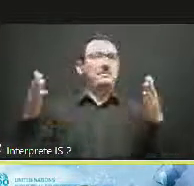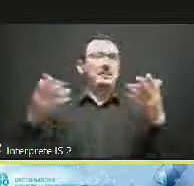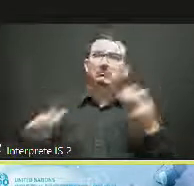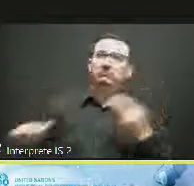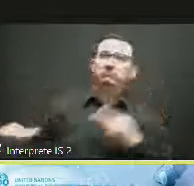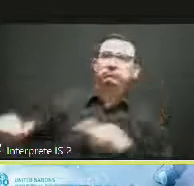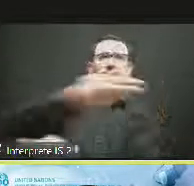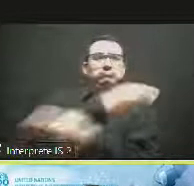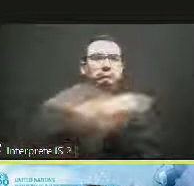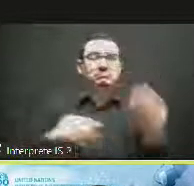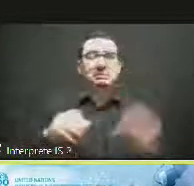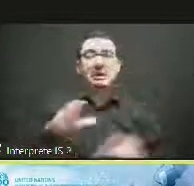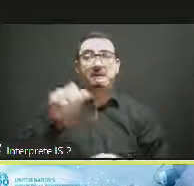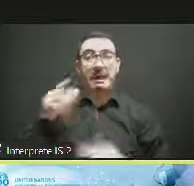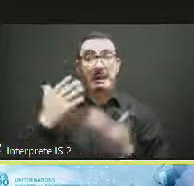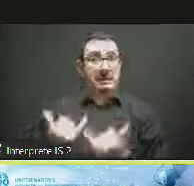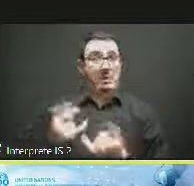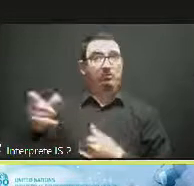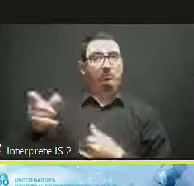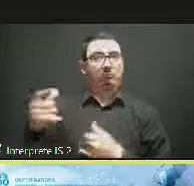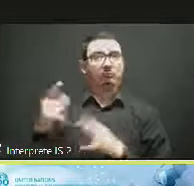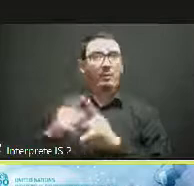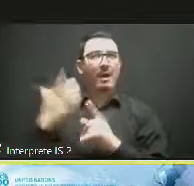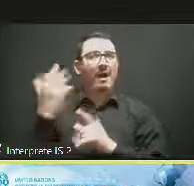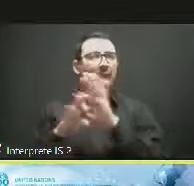development of creative industries.